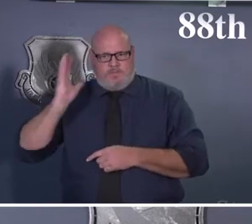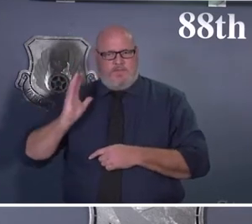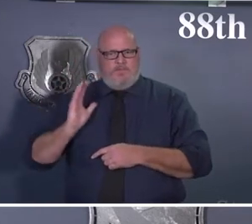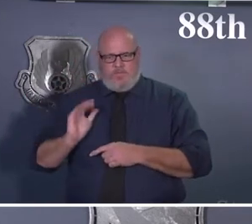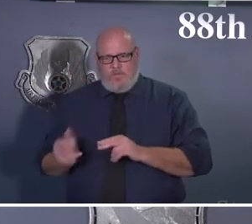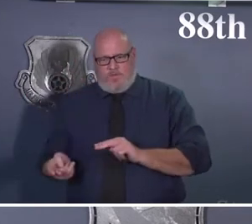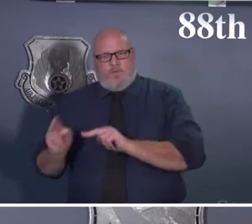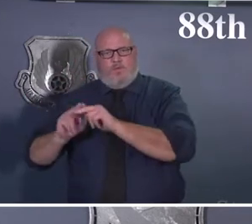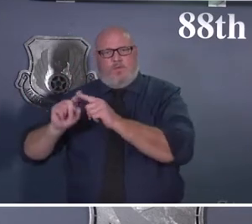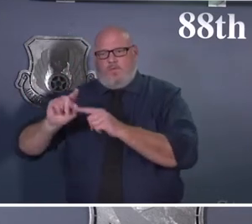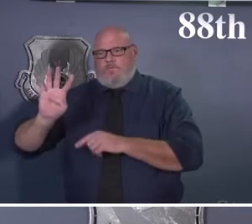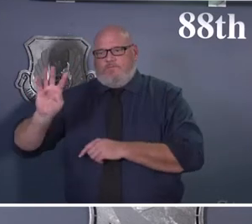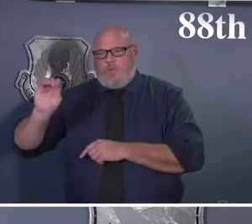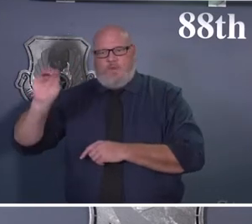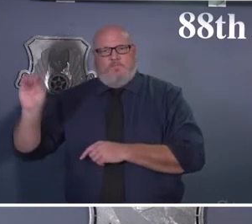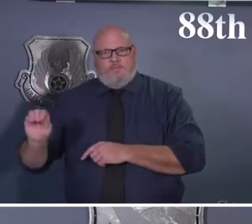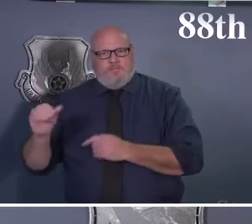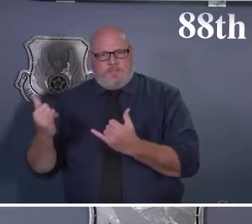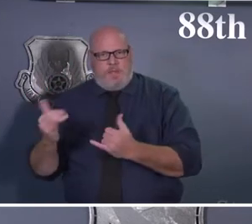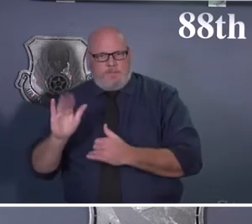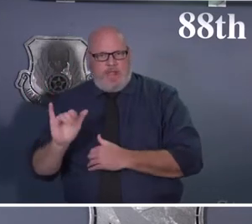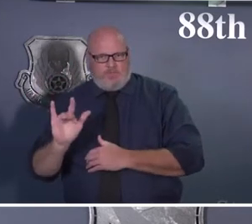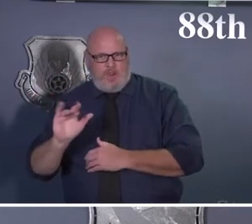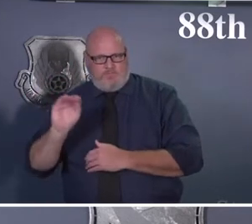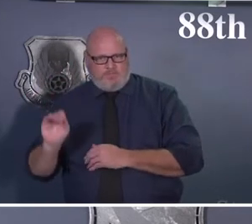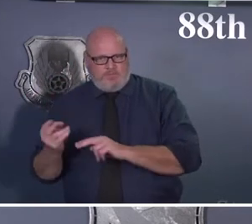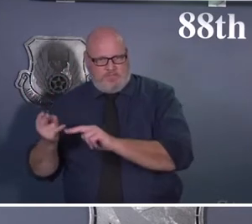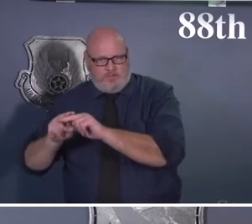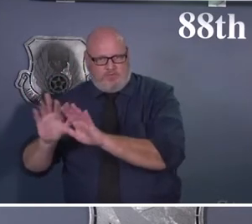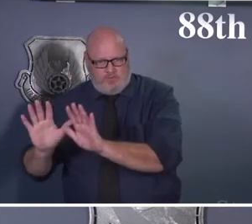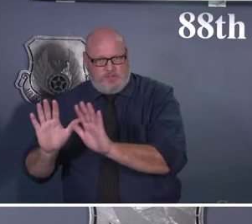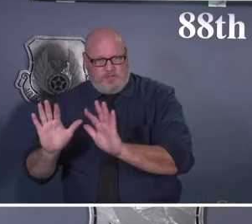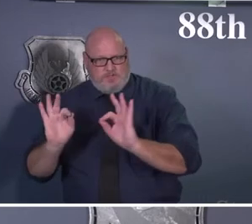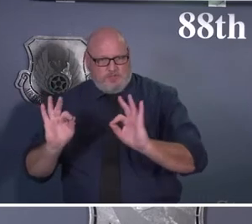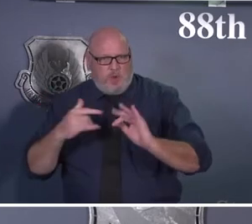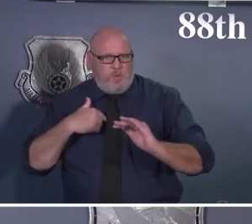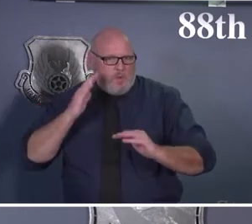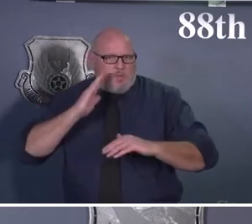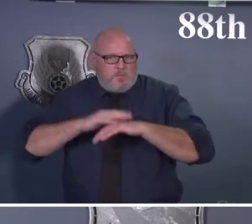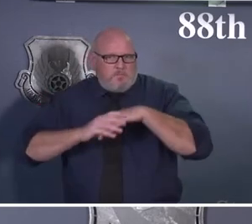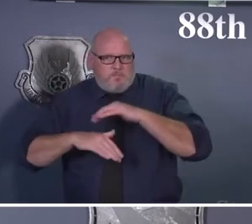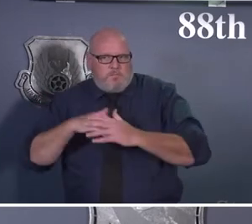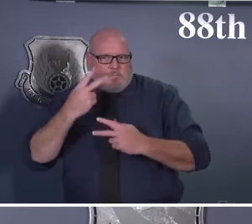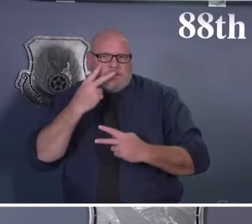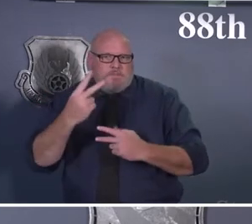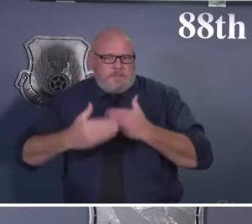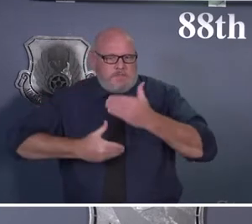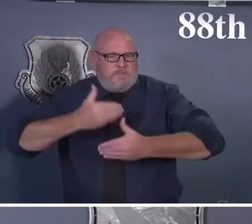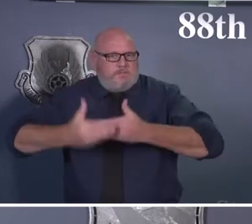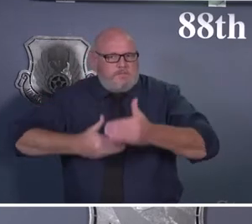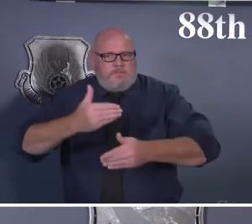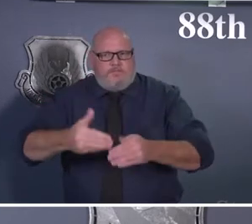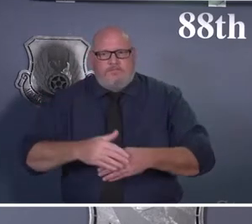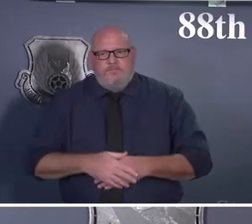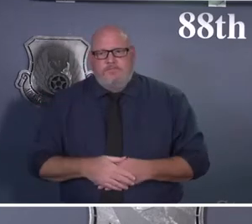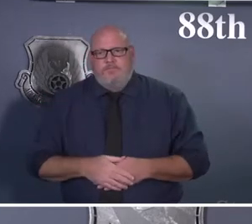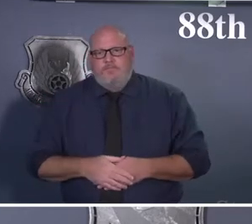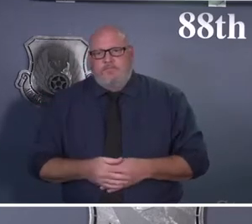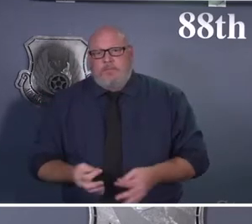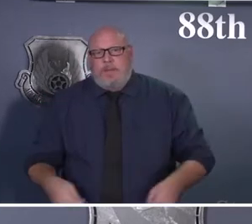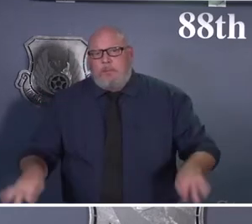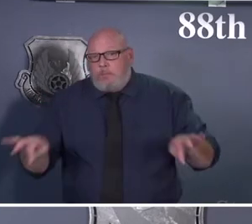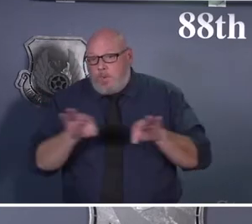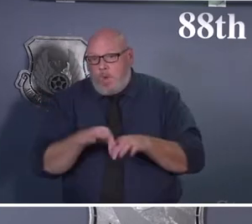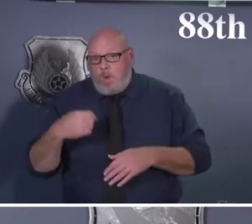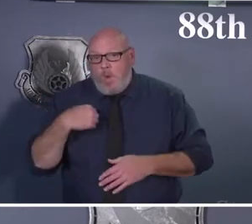the main changes that you'd see at that time. The biggest takeaway, though, is that we will have gathering guidelines that come out as